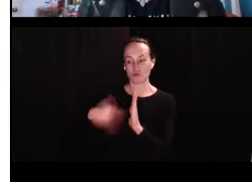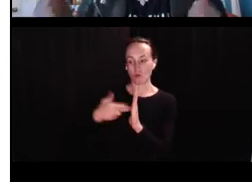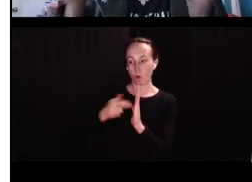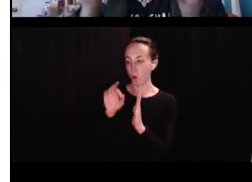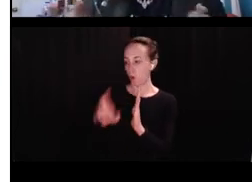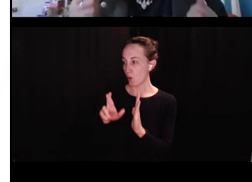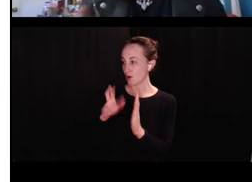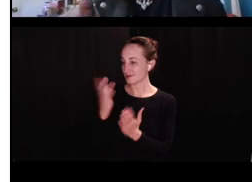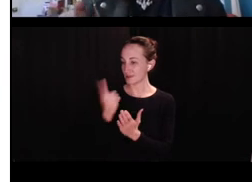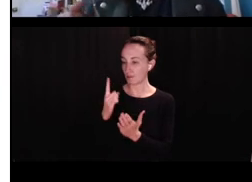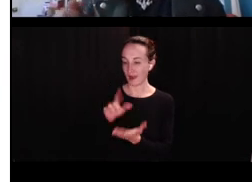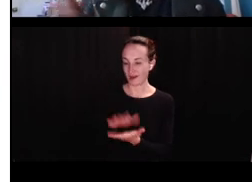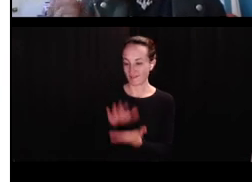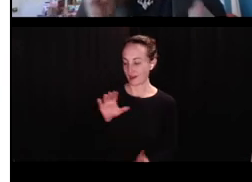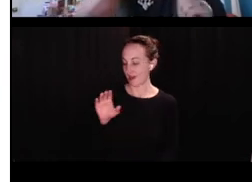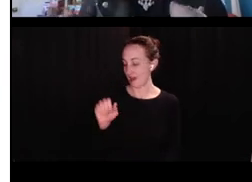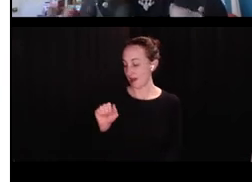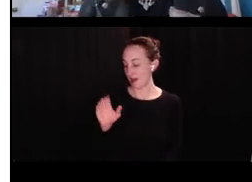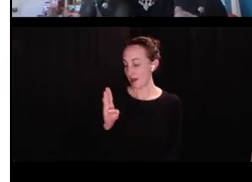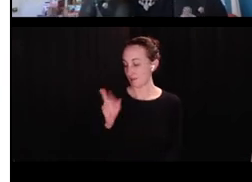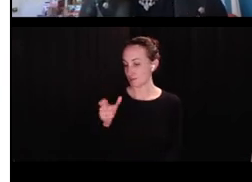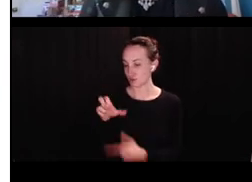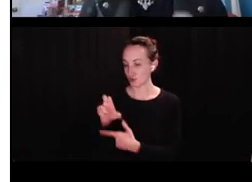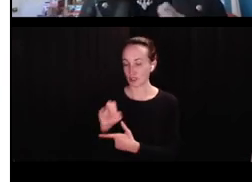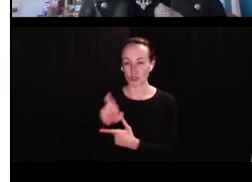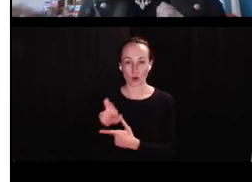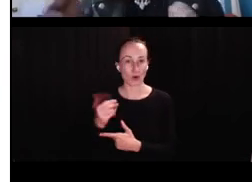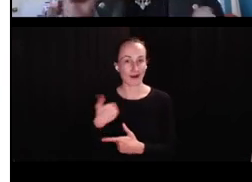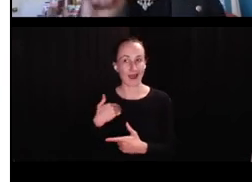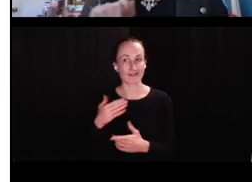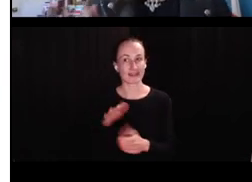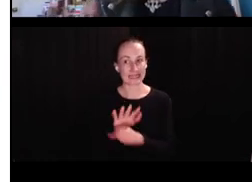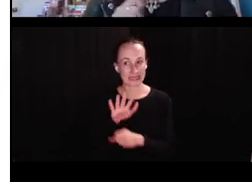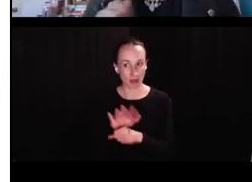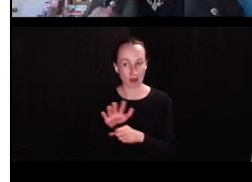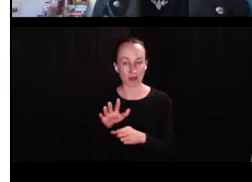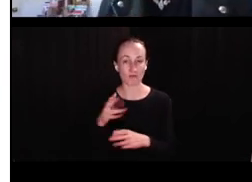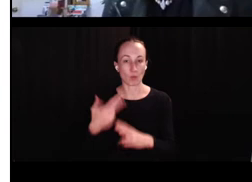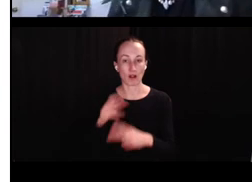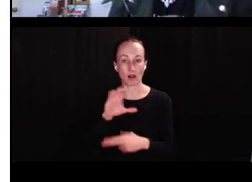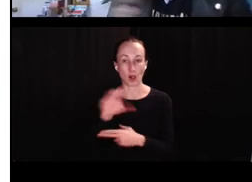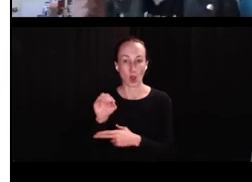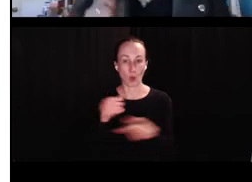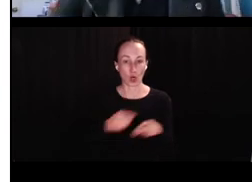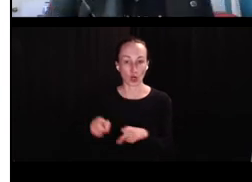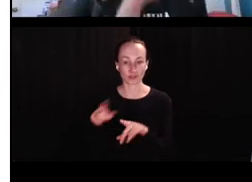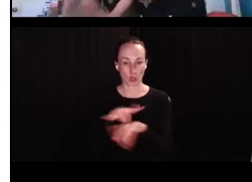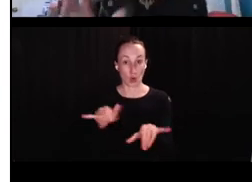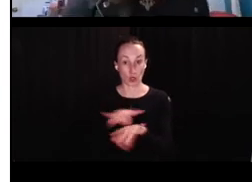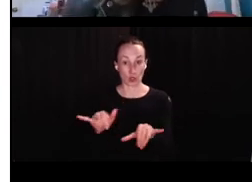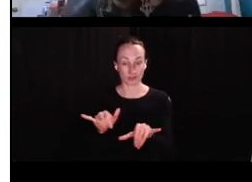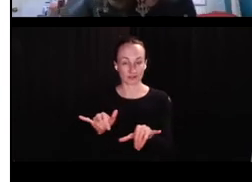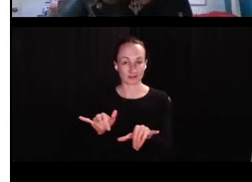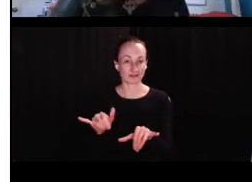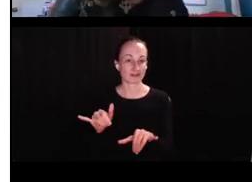learned some sort of role or some sort of extraction or, you know, have enough co-occurrences, whatever